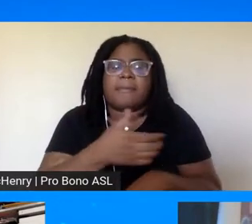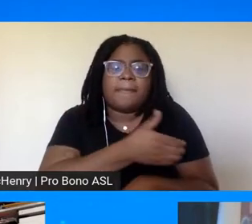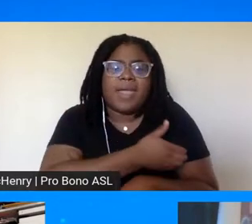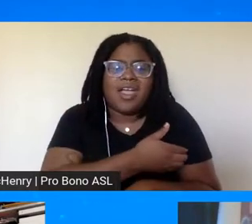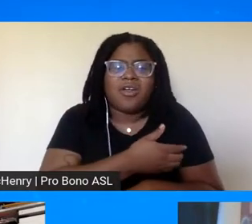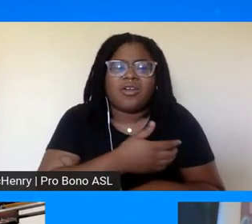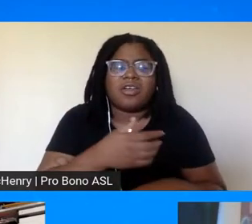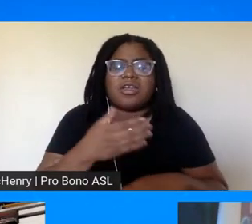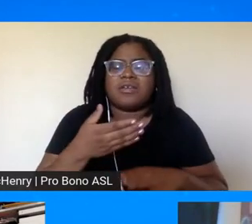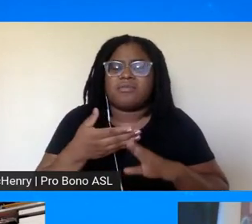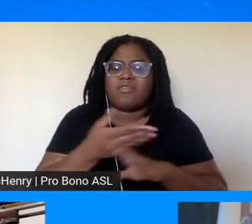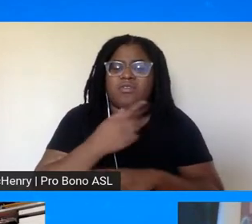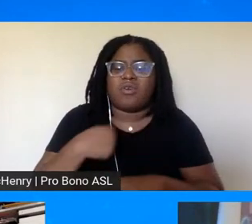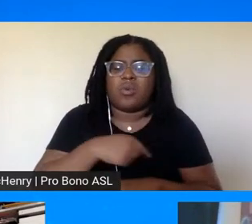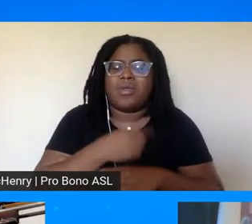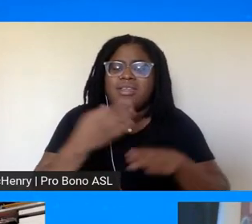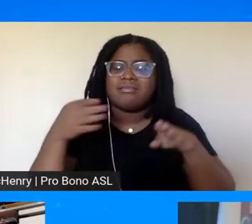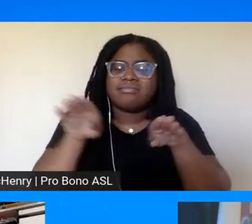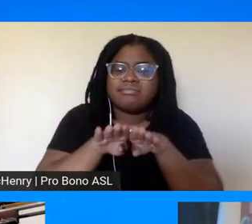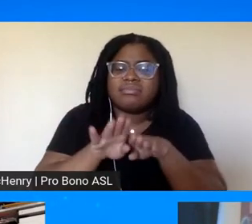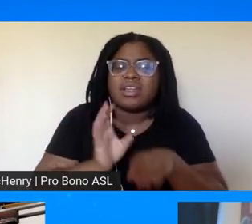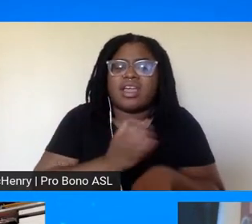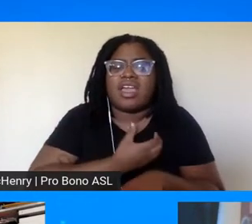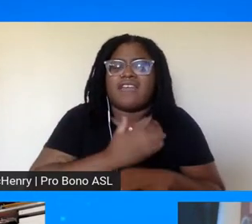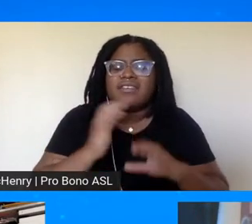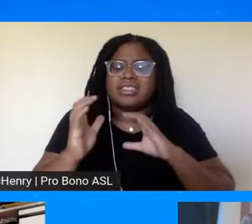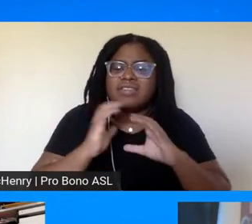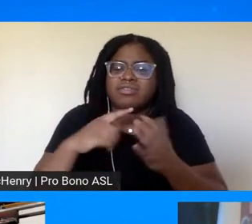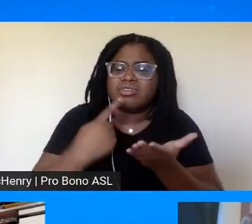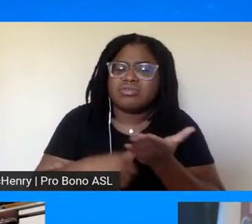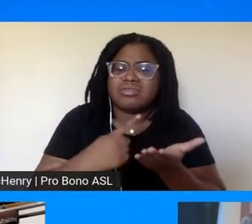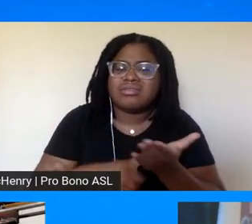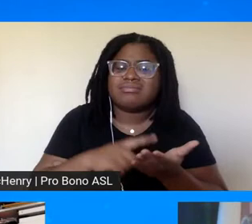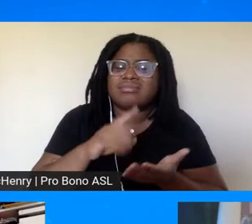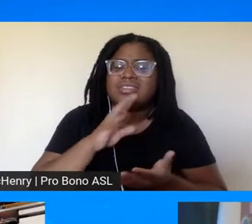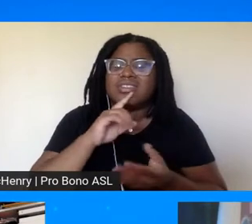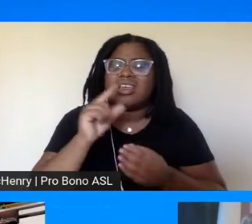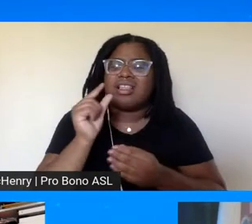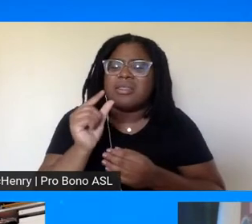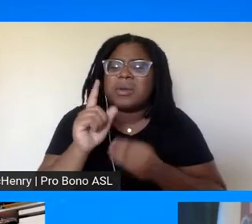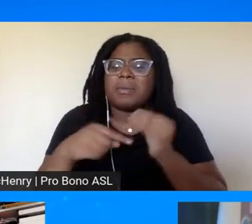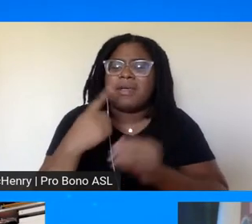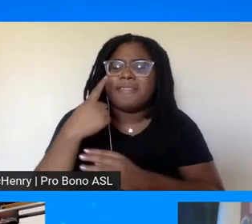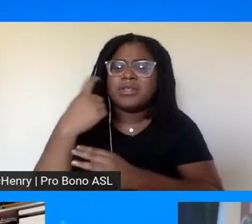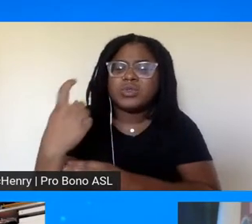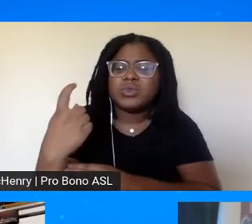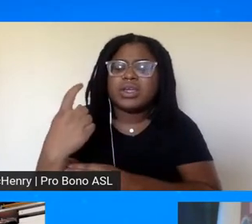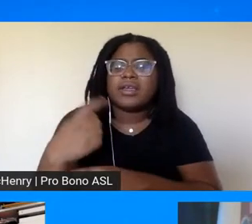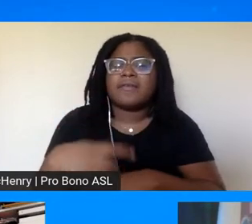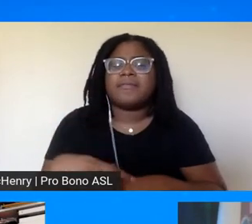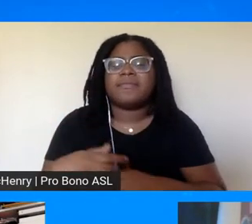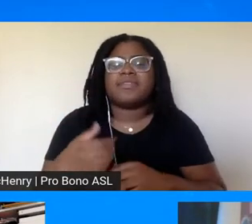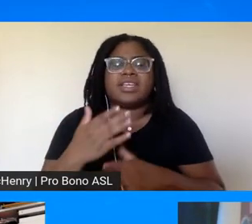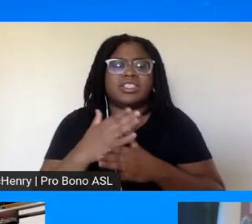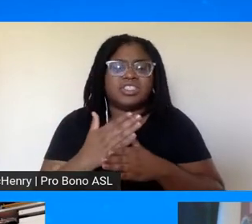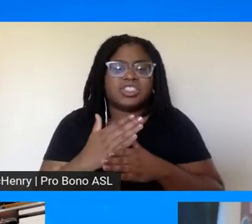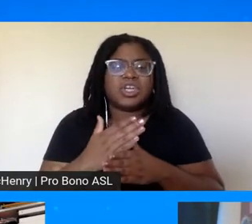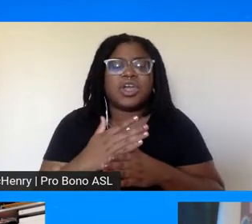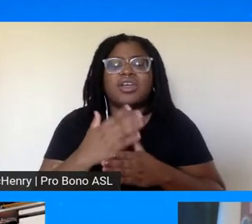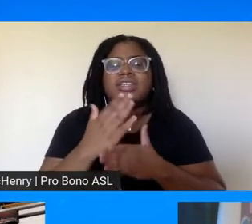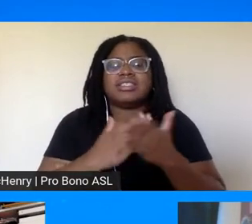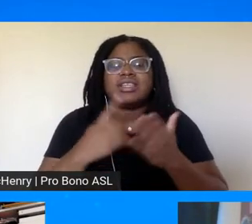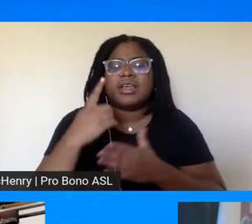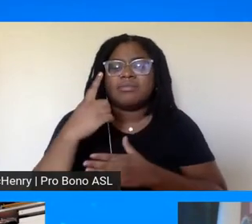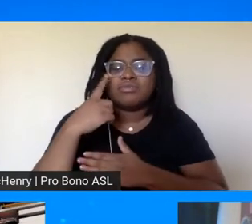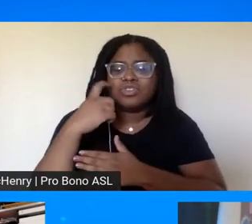close our conversation today, let's talk a bit about this dream by way of sharing some parts of the dream and then